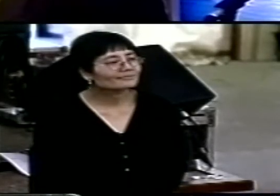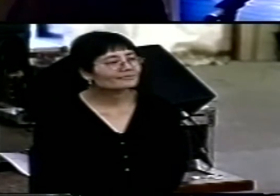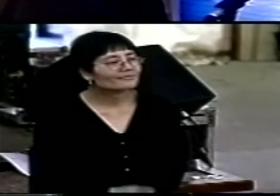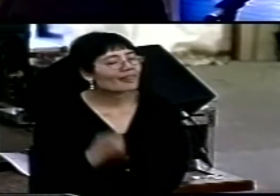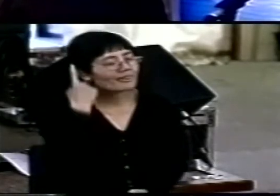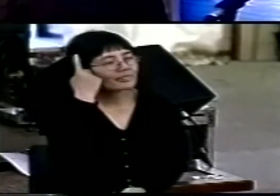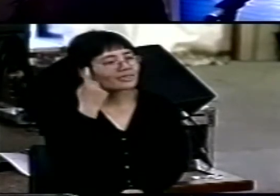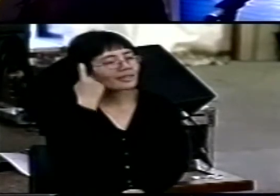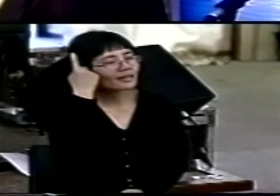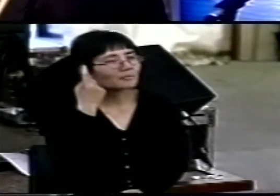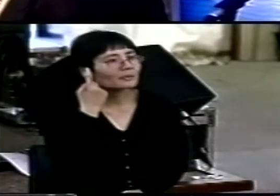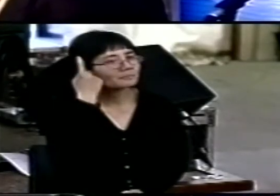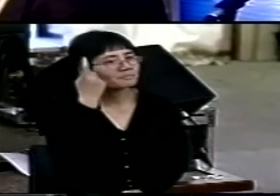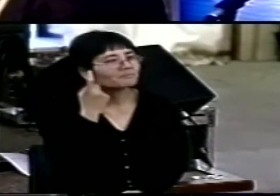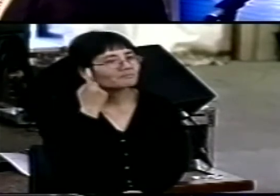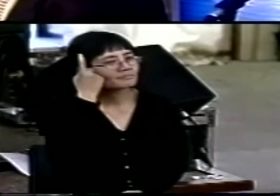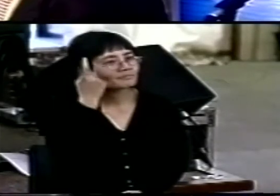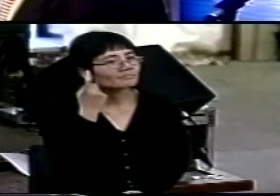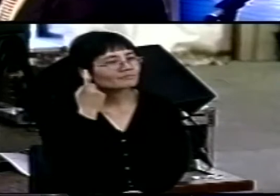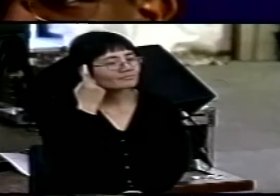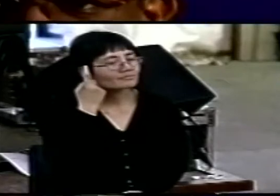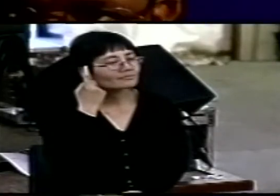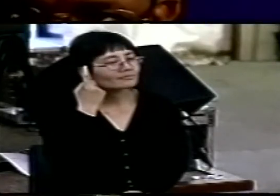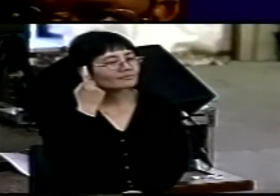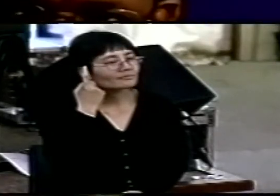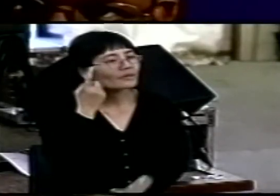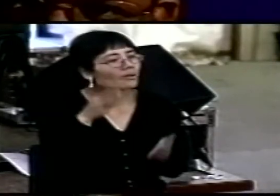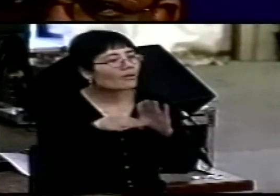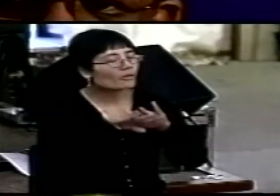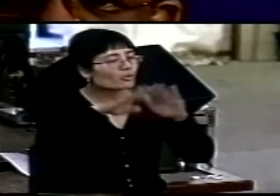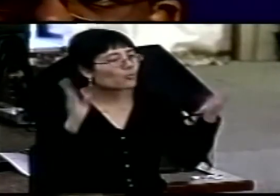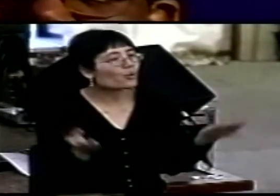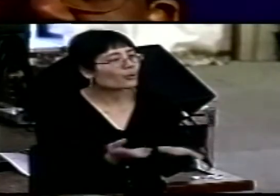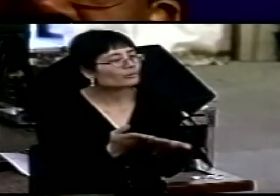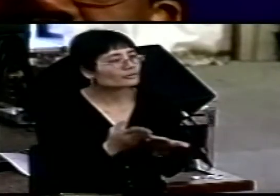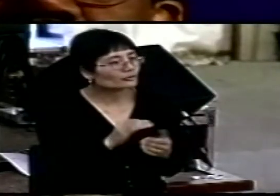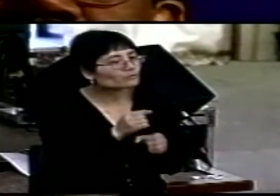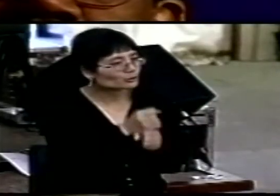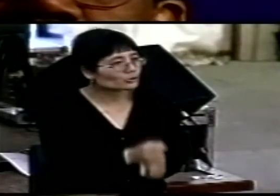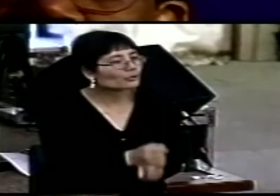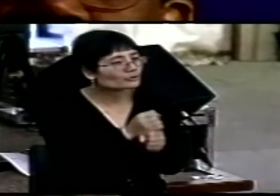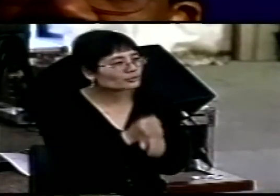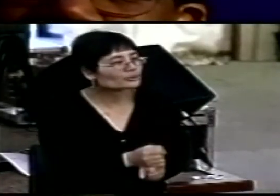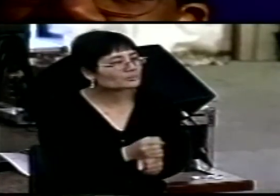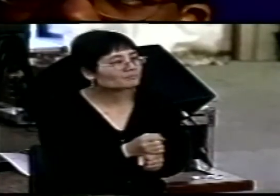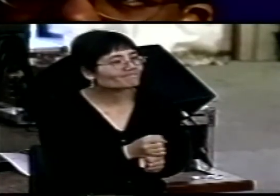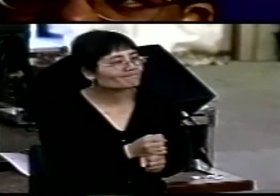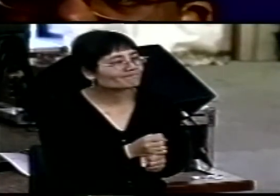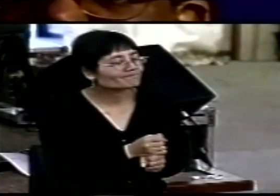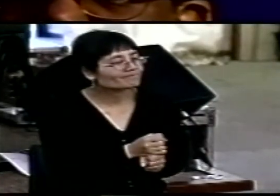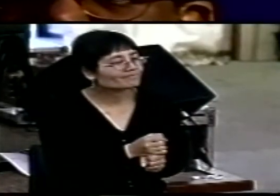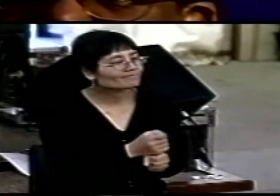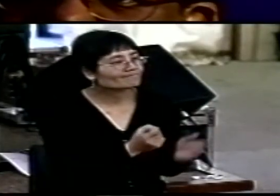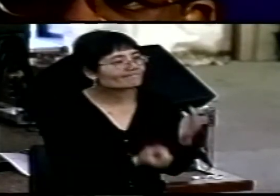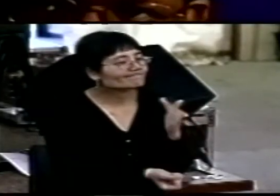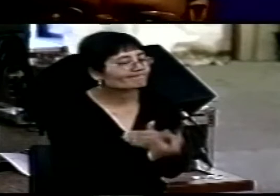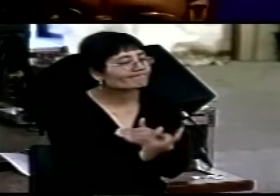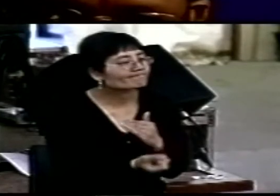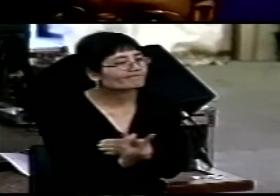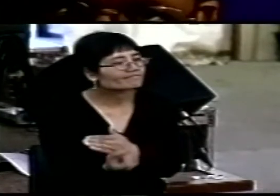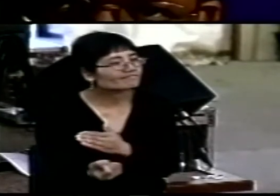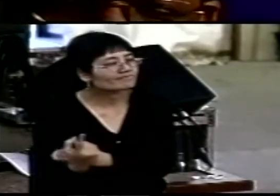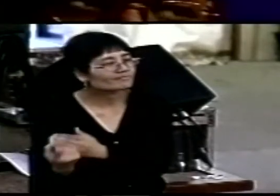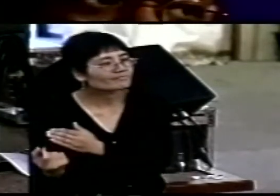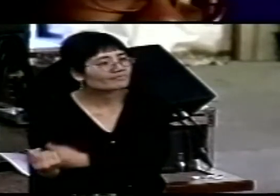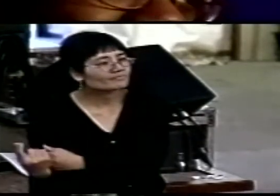Think of that towards, in terms of the world of church. Because very often isn't it true that those